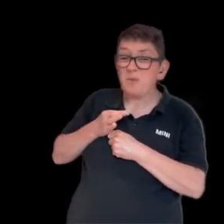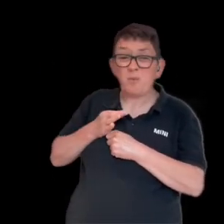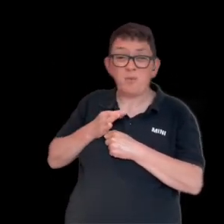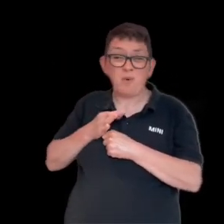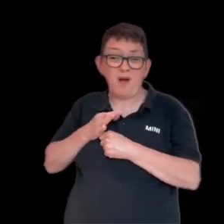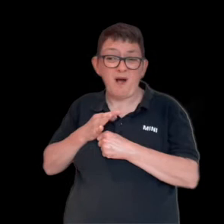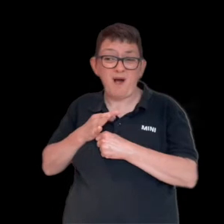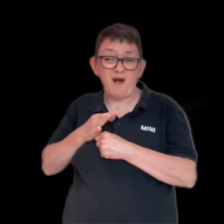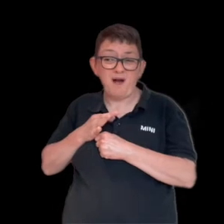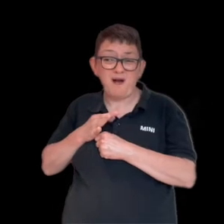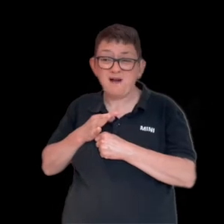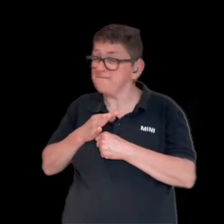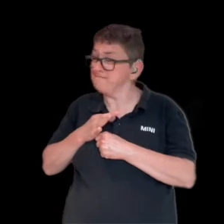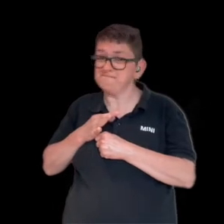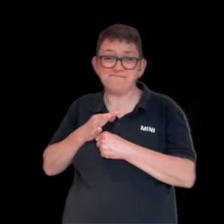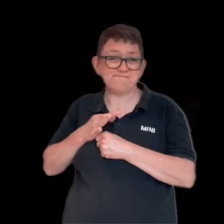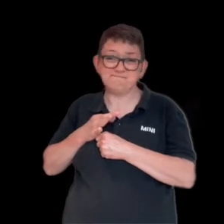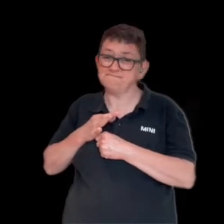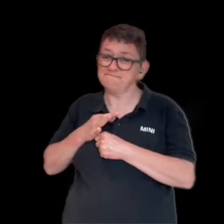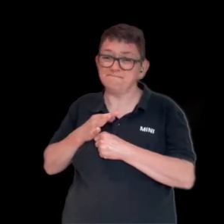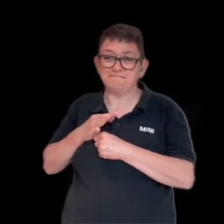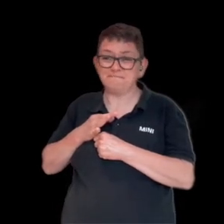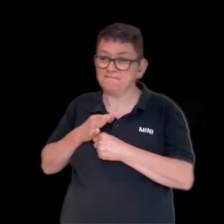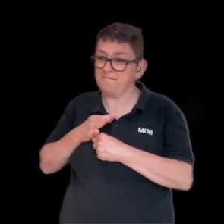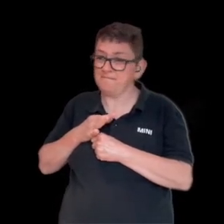what you have recalled.